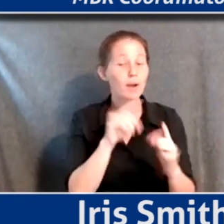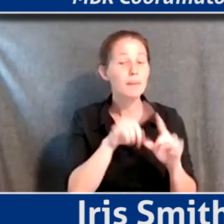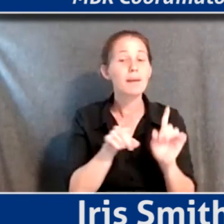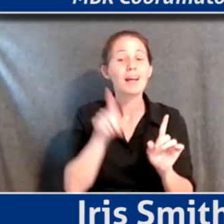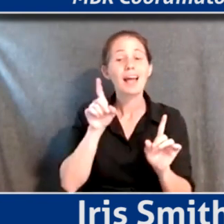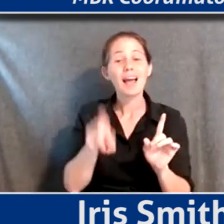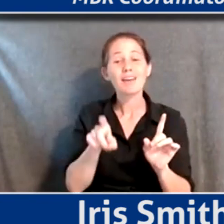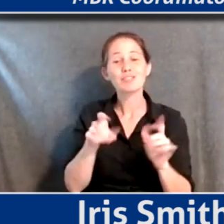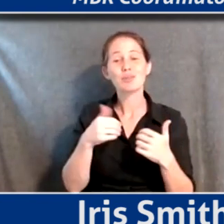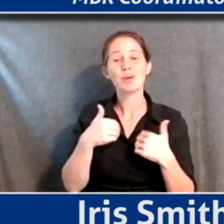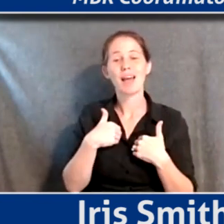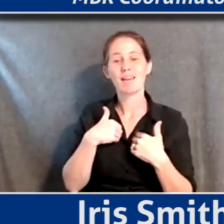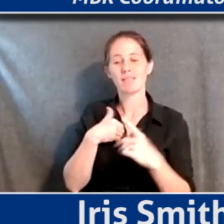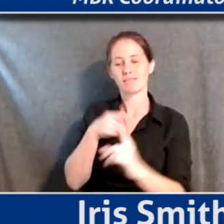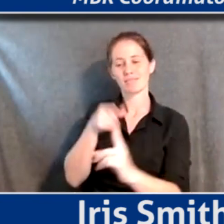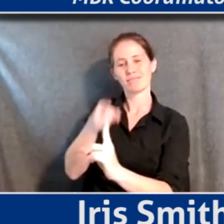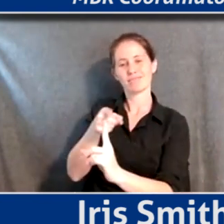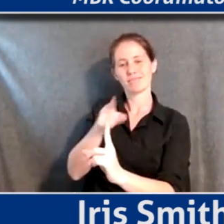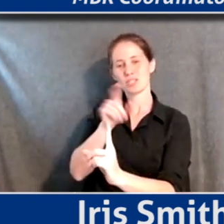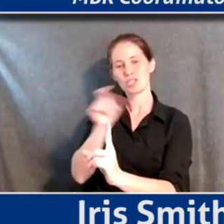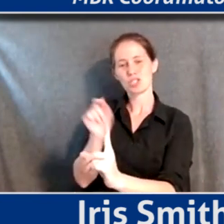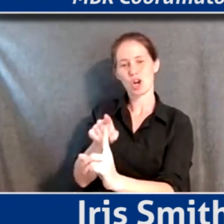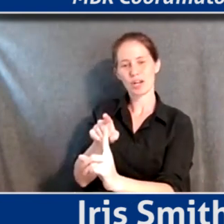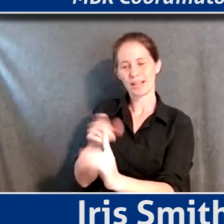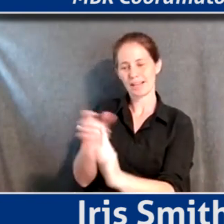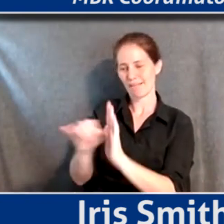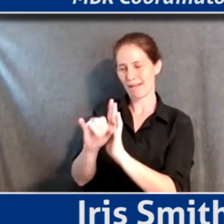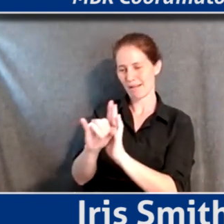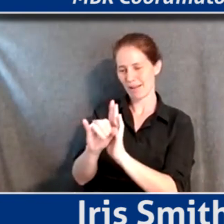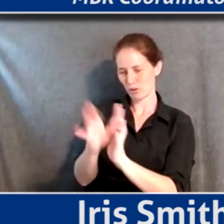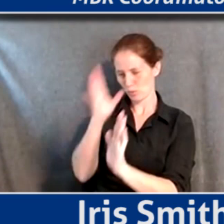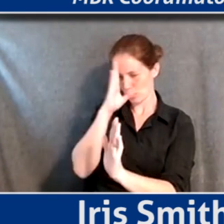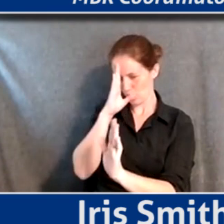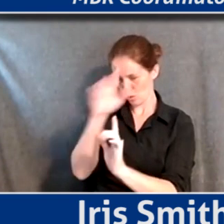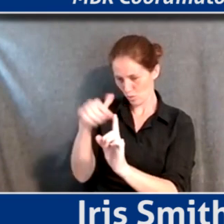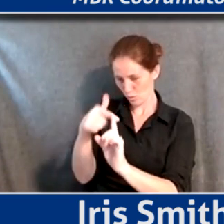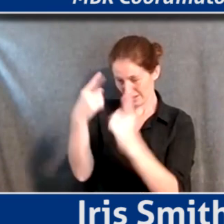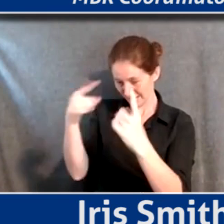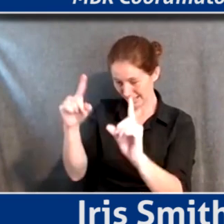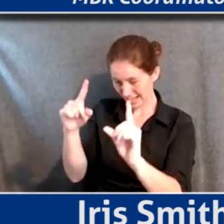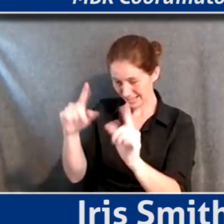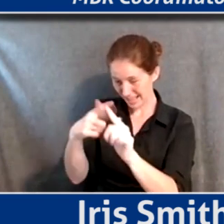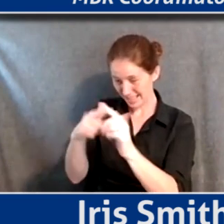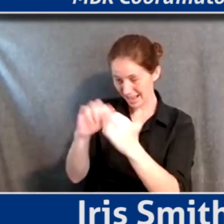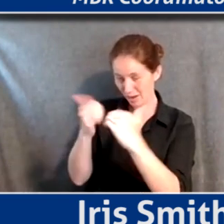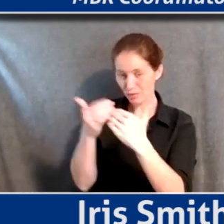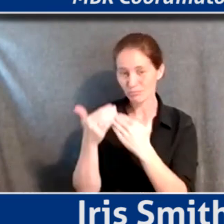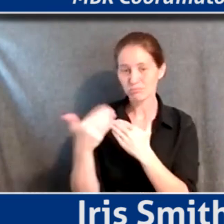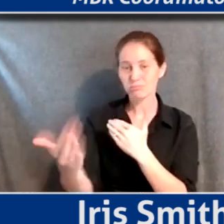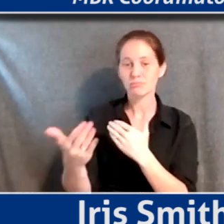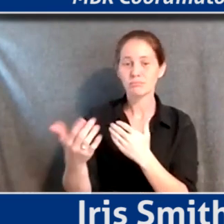have some targets and indicators in place so we'll know when we get there and then what we need to keep doing to meet the needs of our